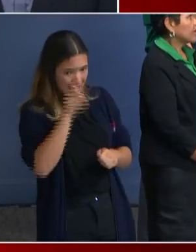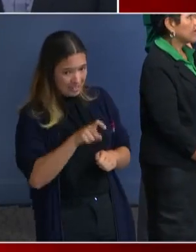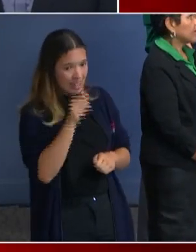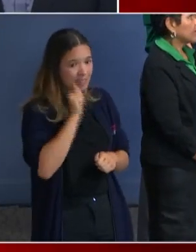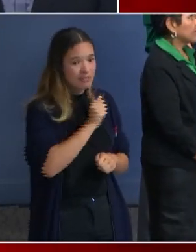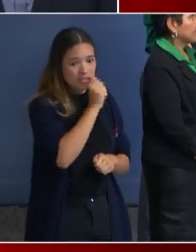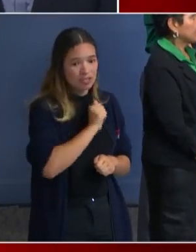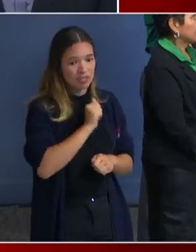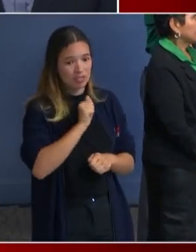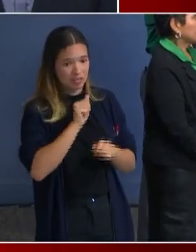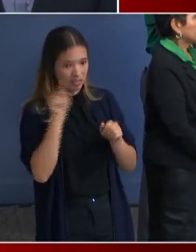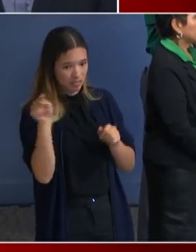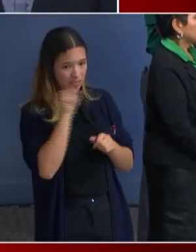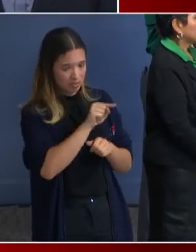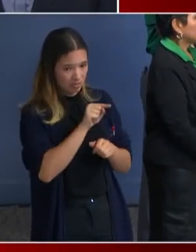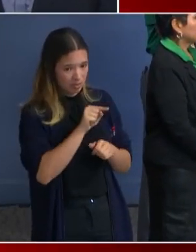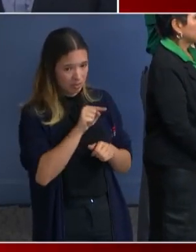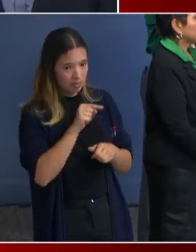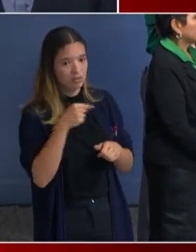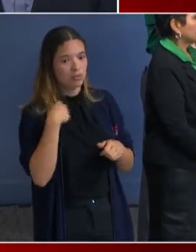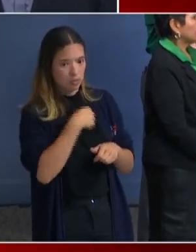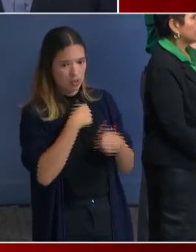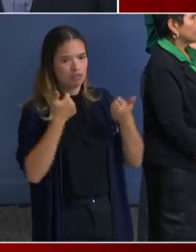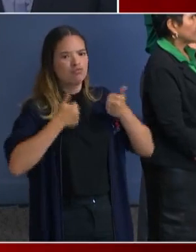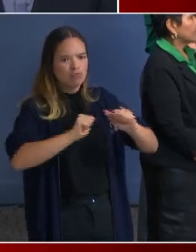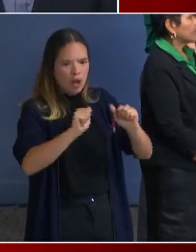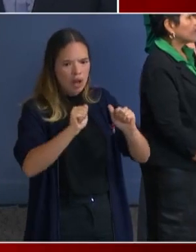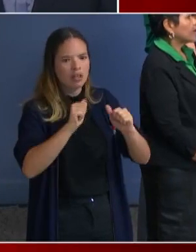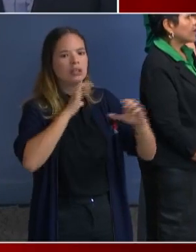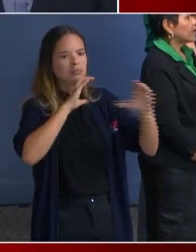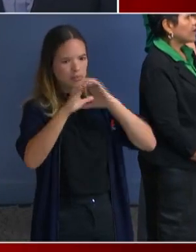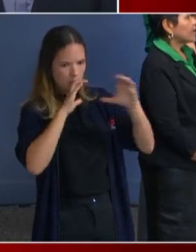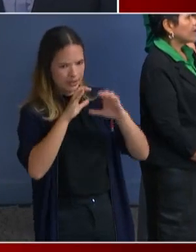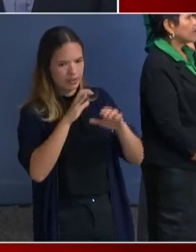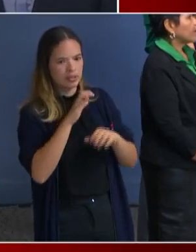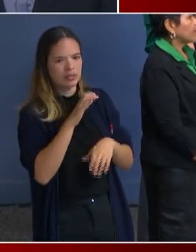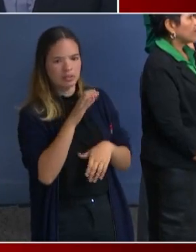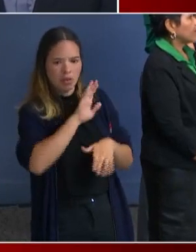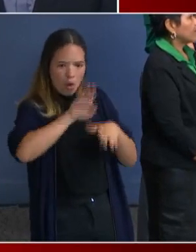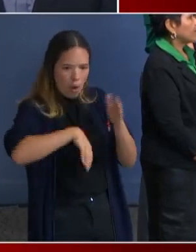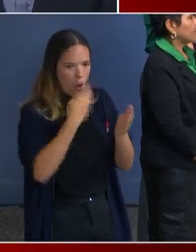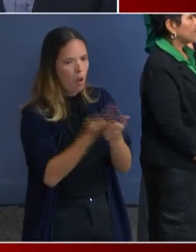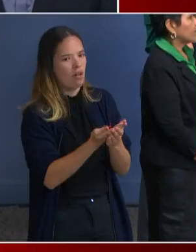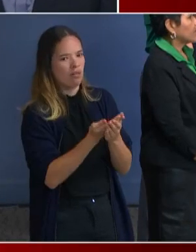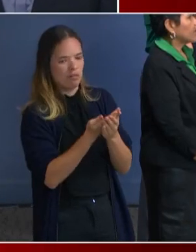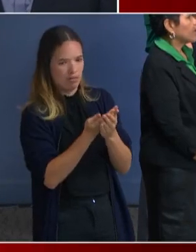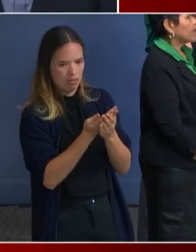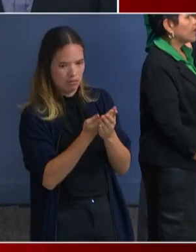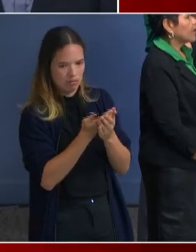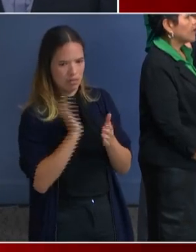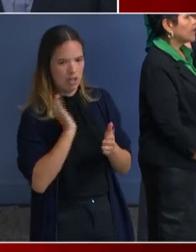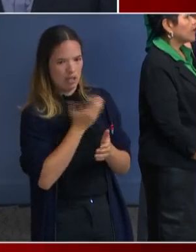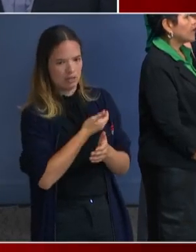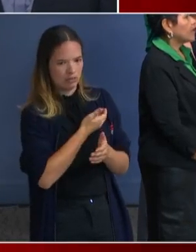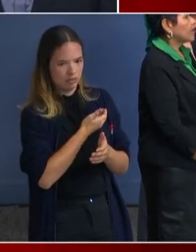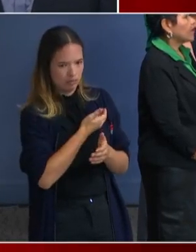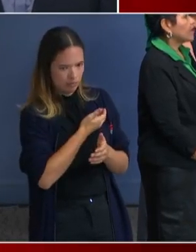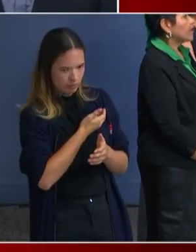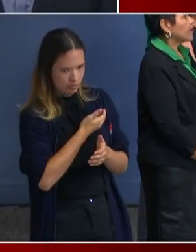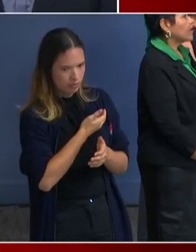we, uh, attempted, uh, communications with all of our counterparts